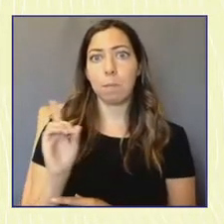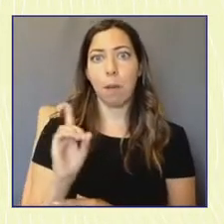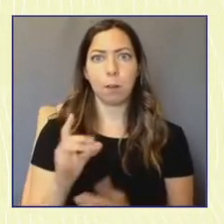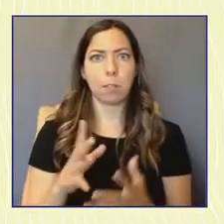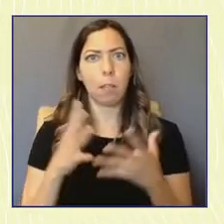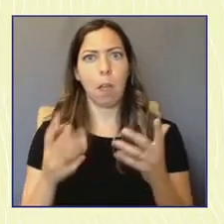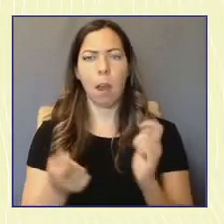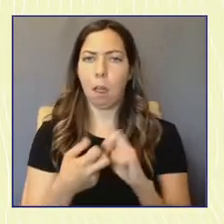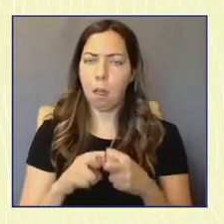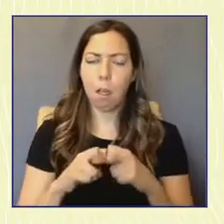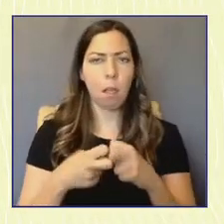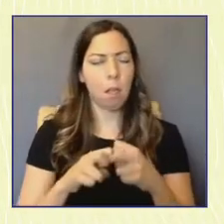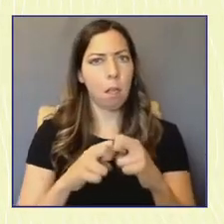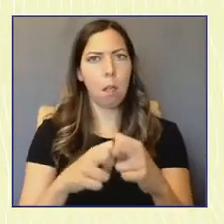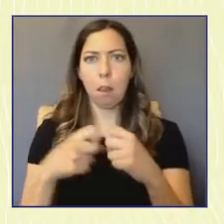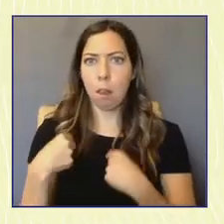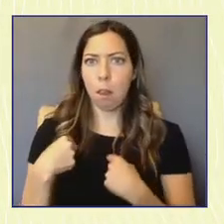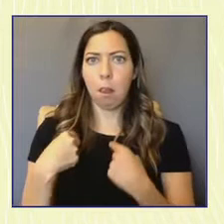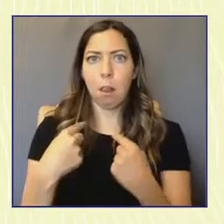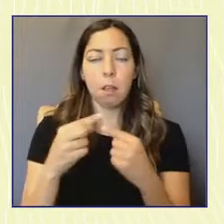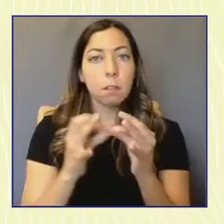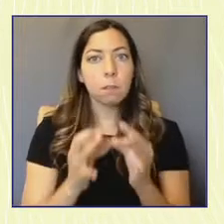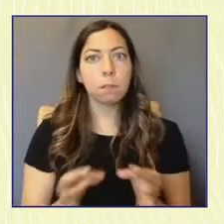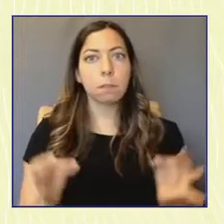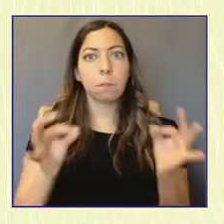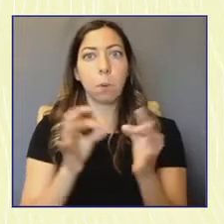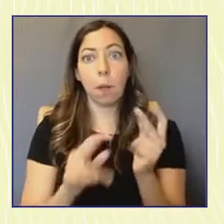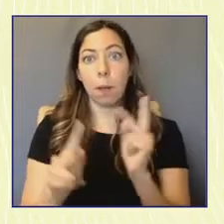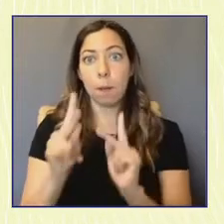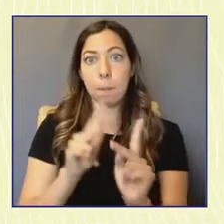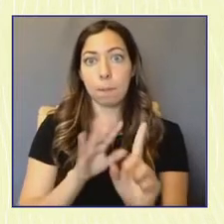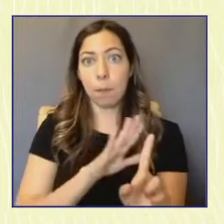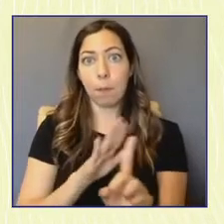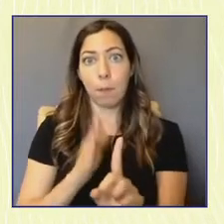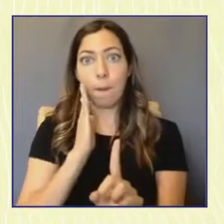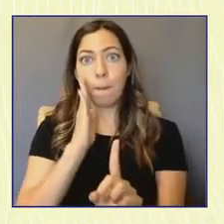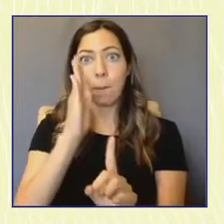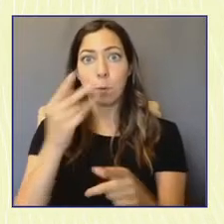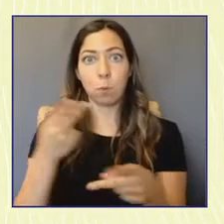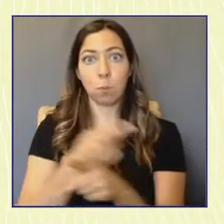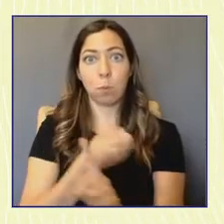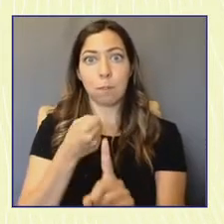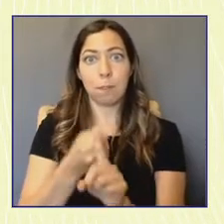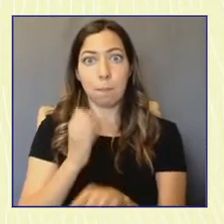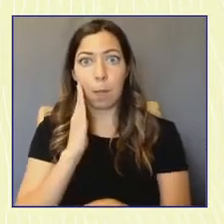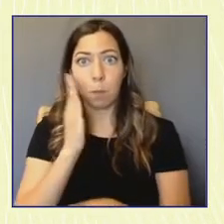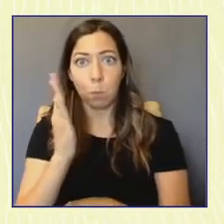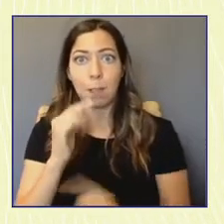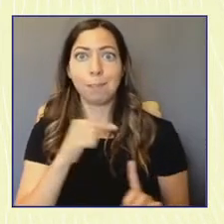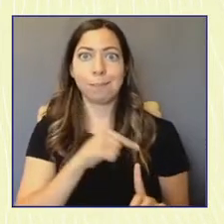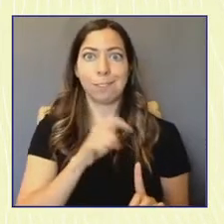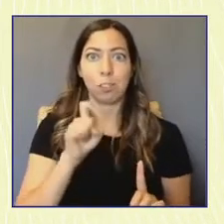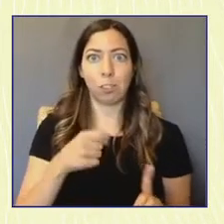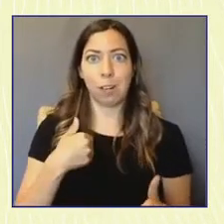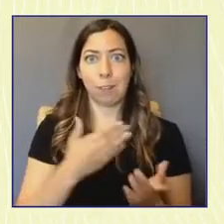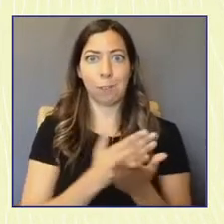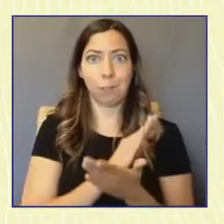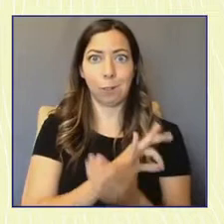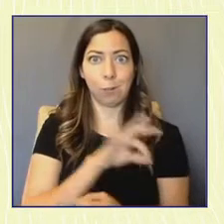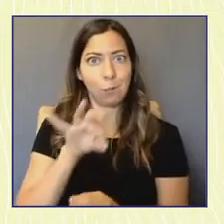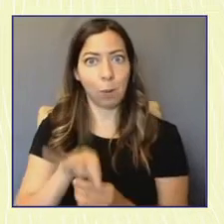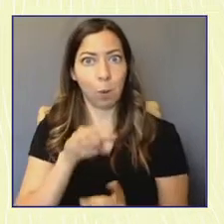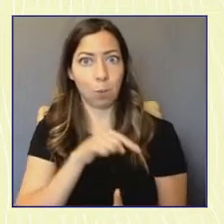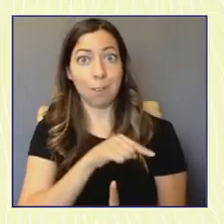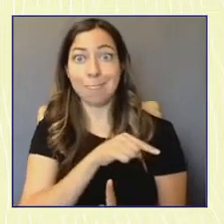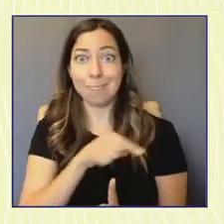it's critical that we ensure those whose futures are most impacted and who will be responsible for resolving